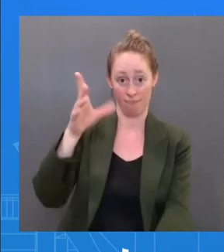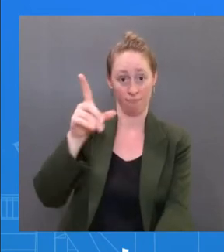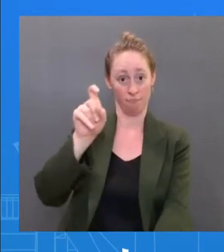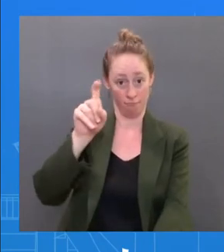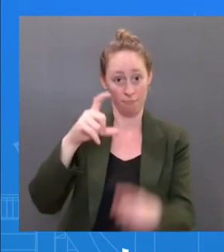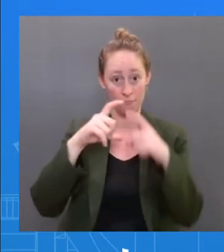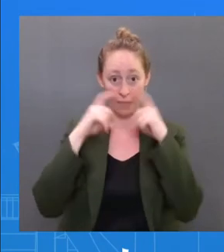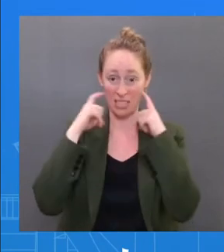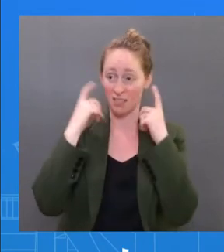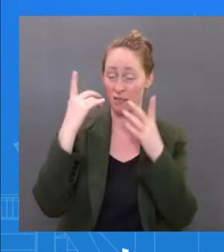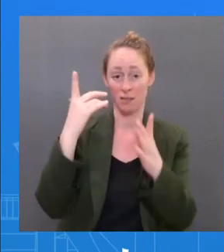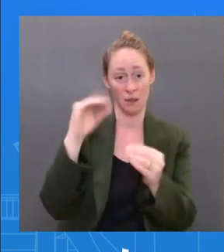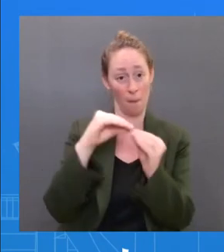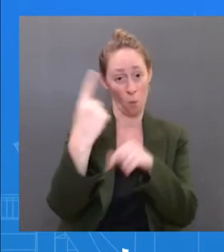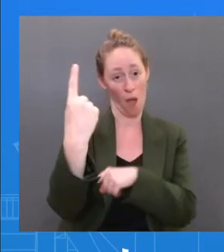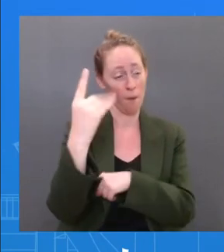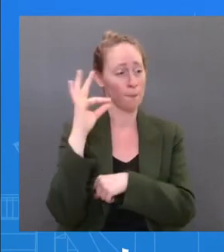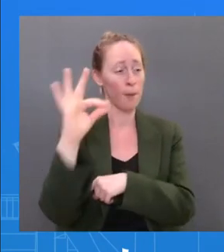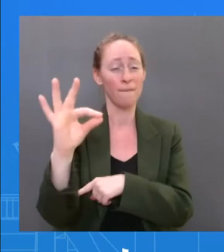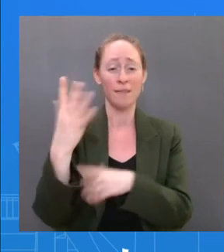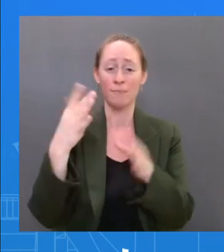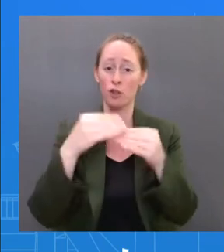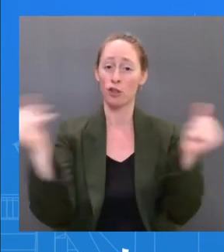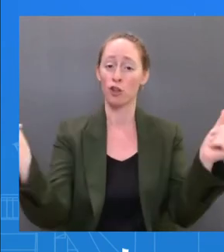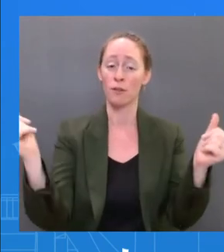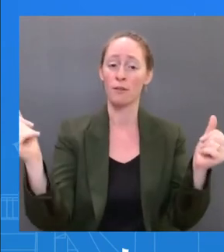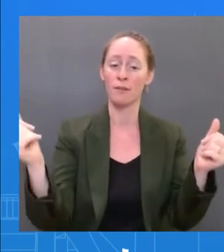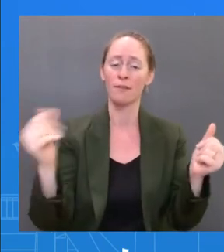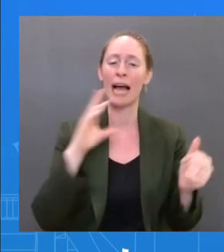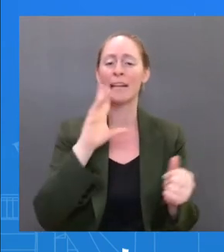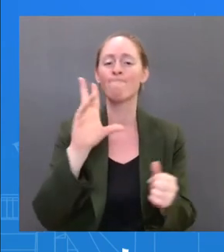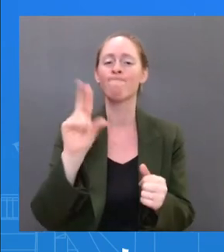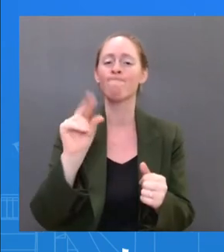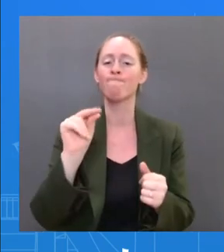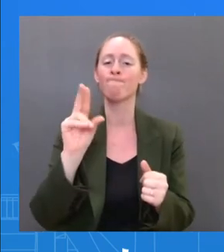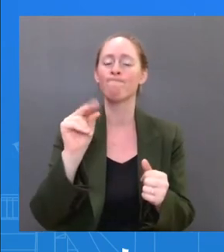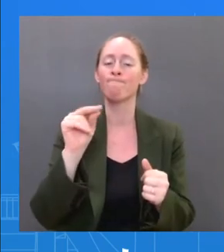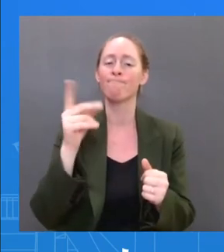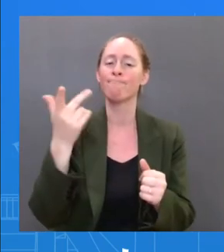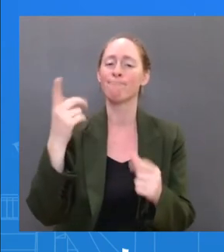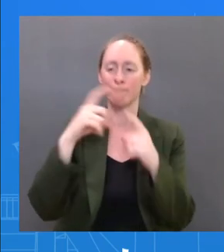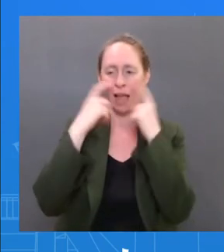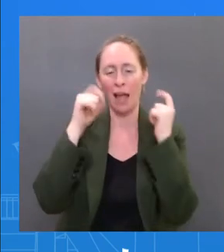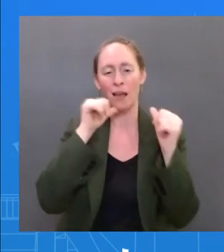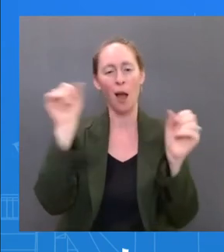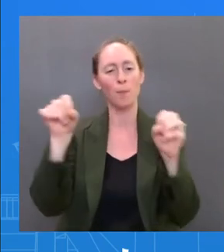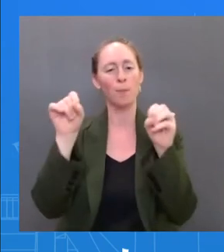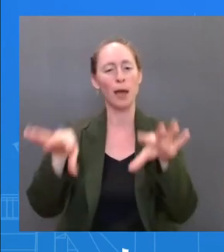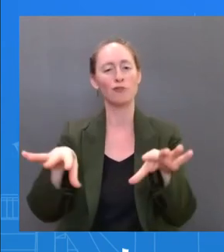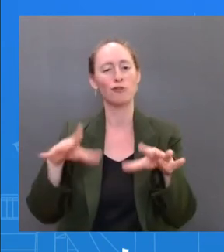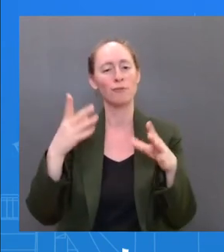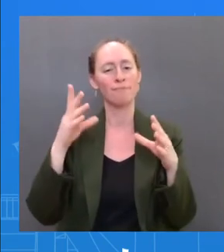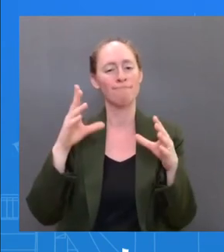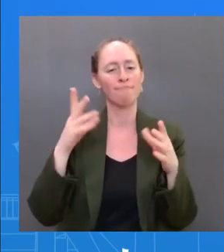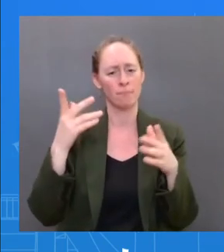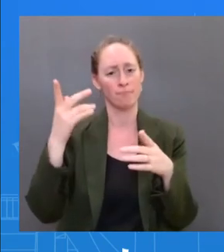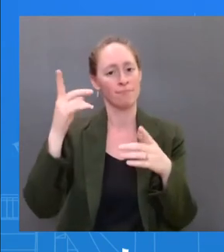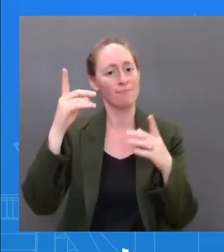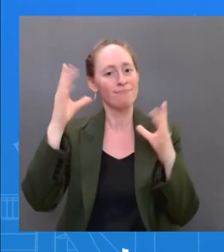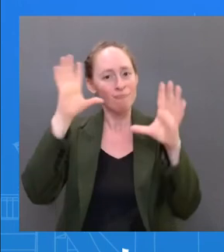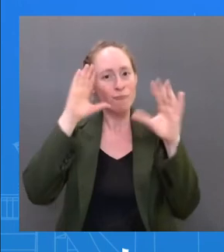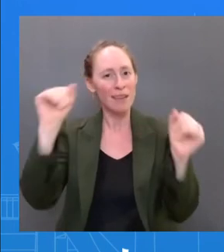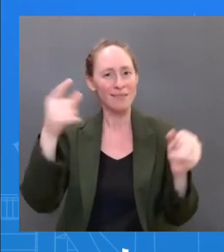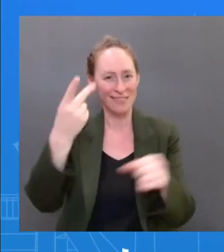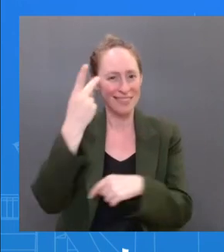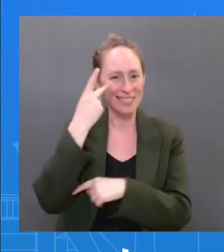engages with people both indoors and outdoors. And — and there was never, I